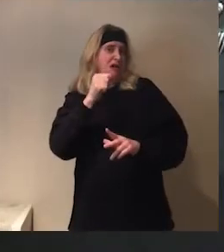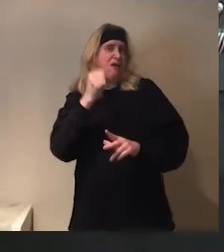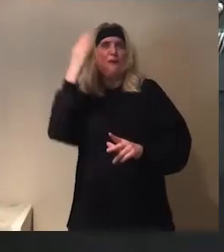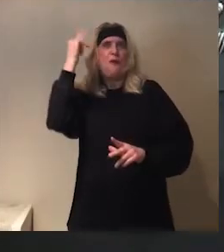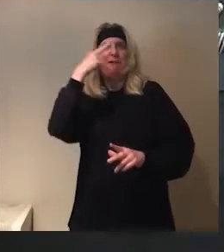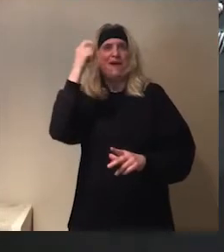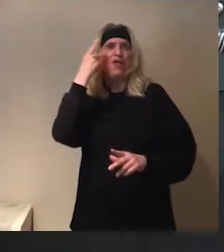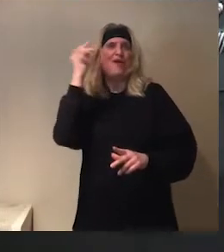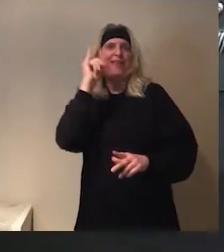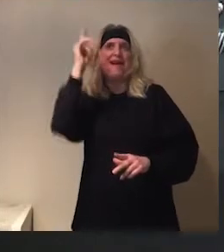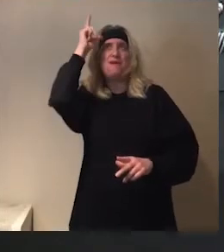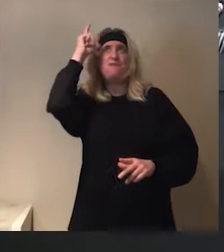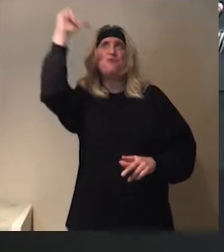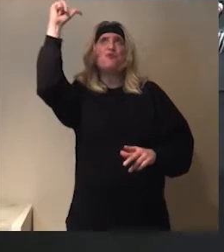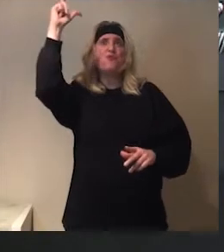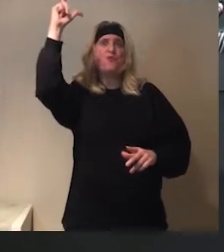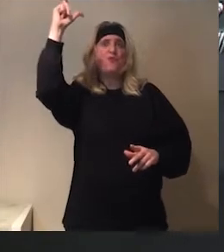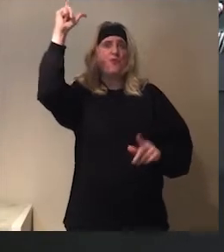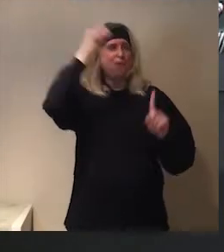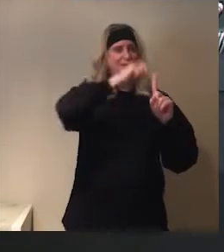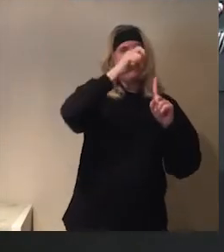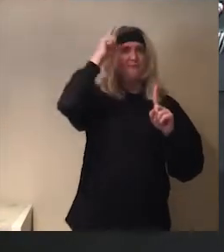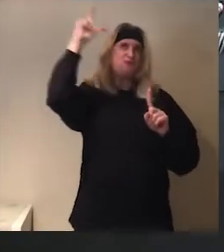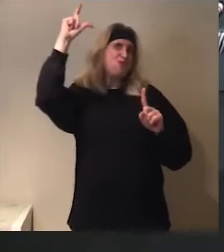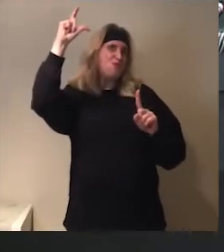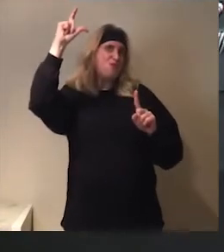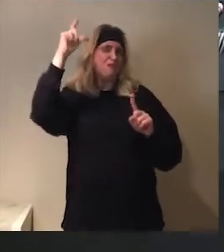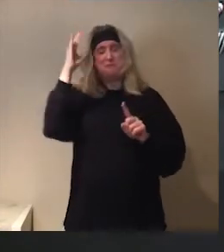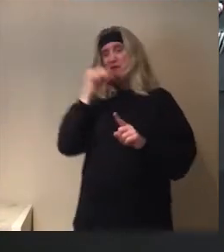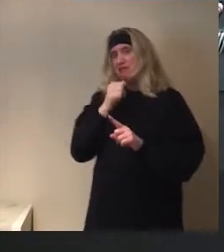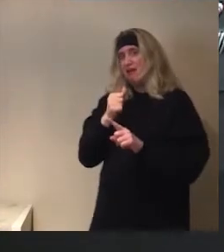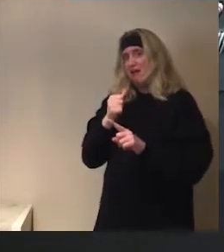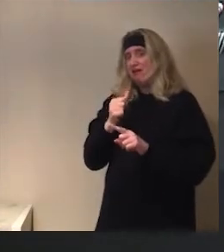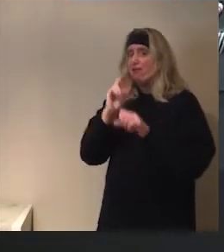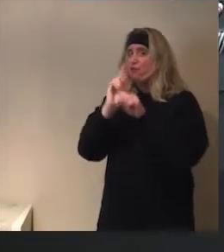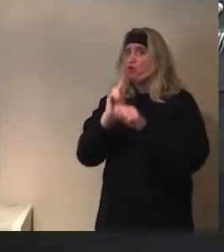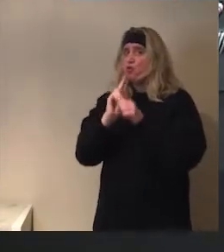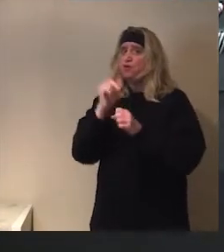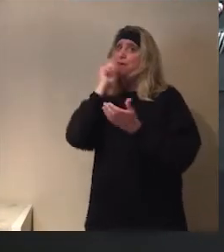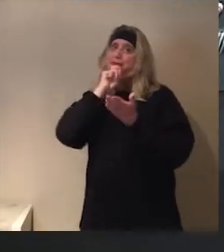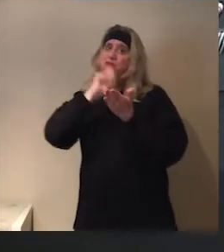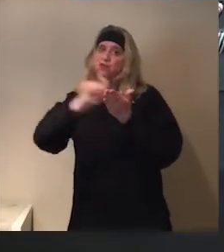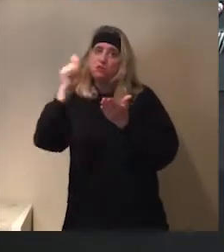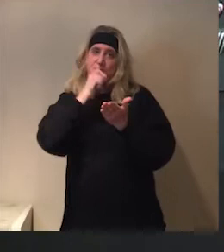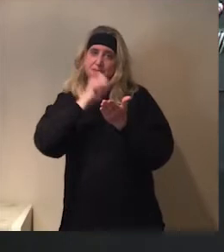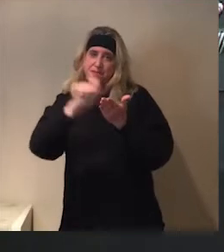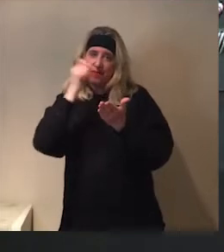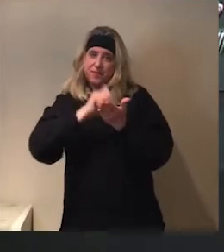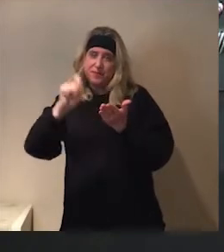because it looks like the moon. Why not? Yeah. I can use a pencil. Uh-huh.